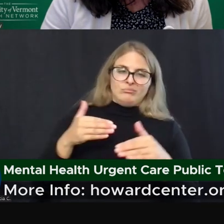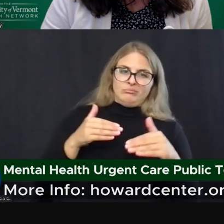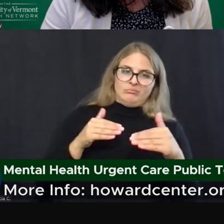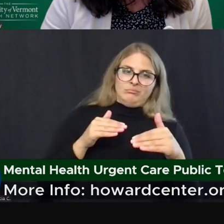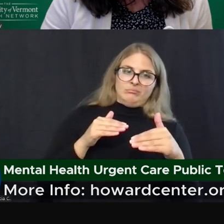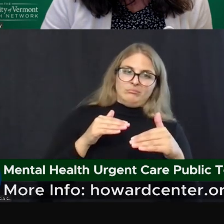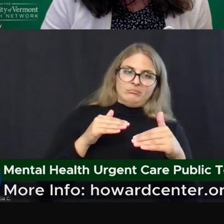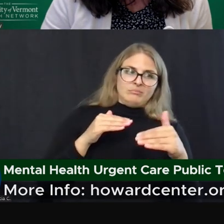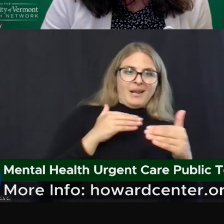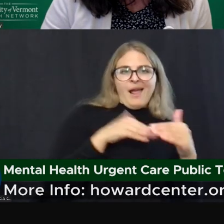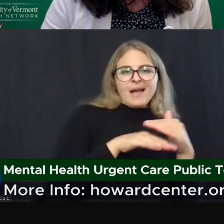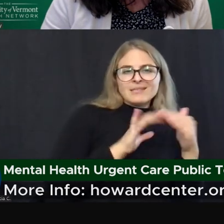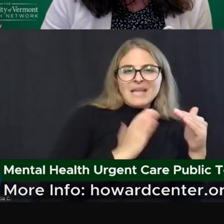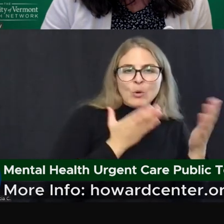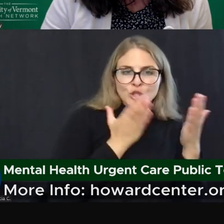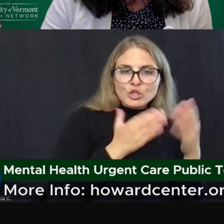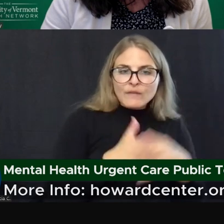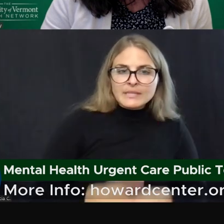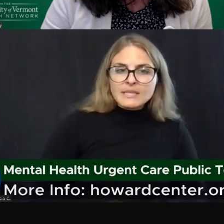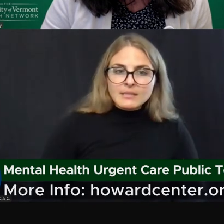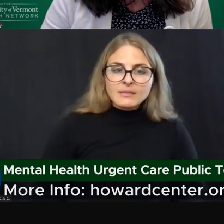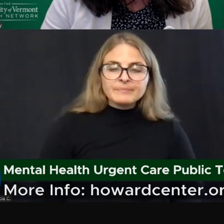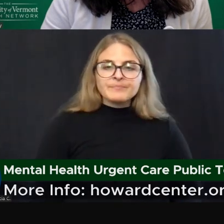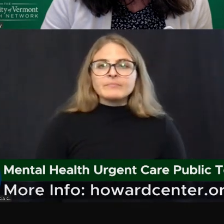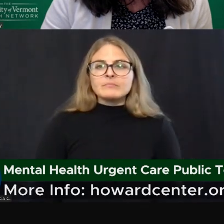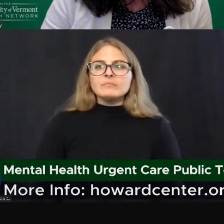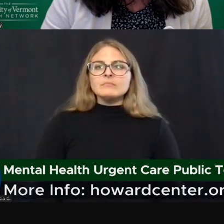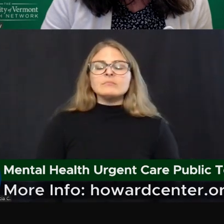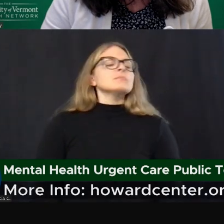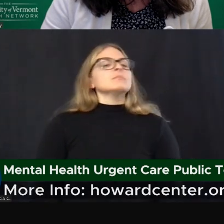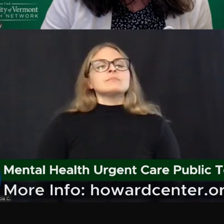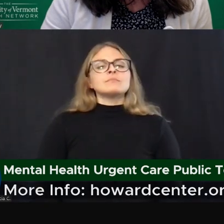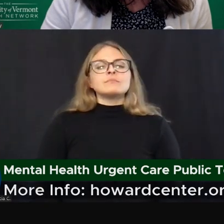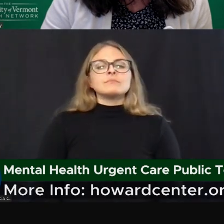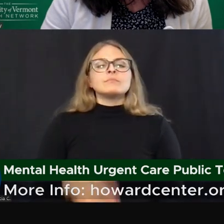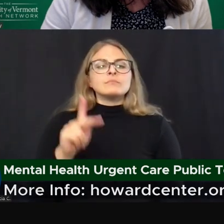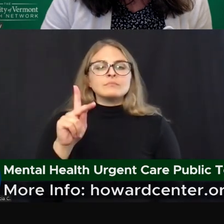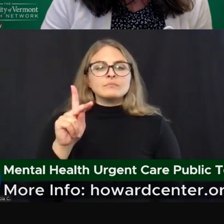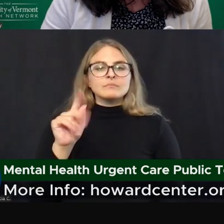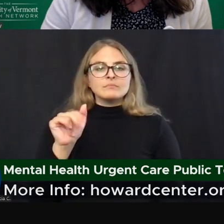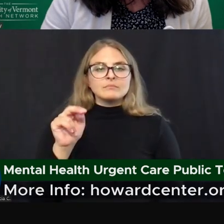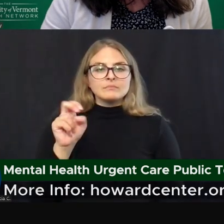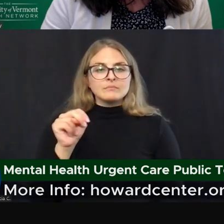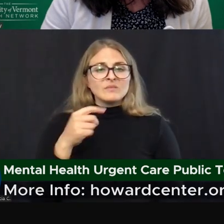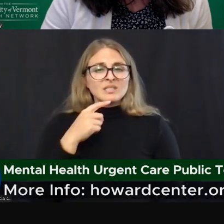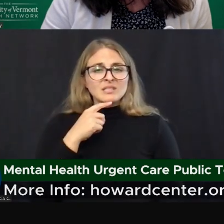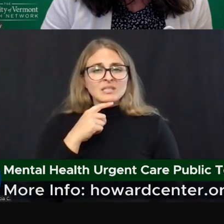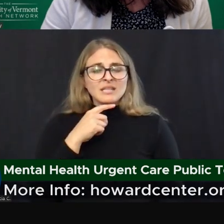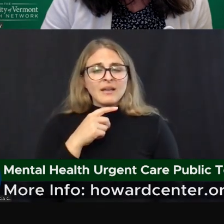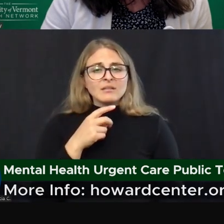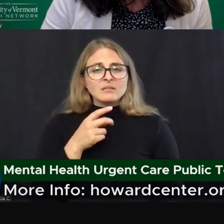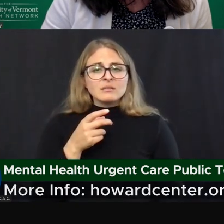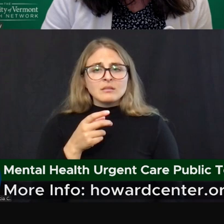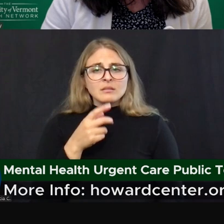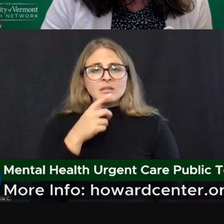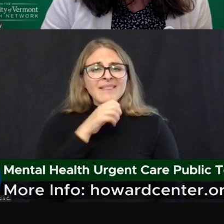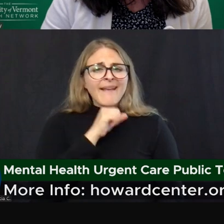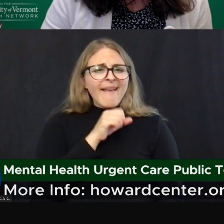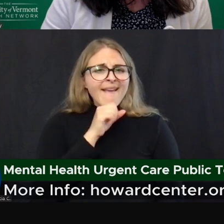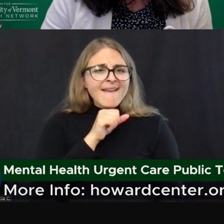Okay, thank you. And I think this was in response to an earlier question about the ages of guests